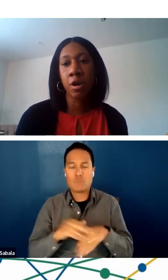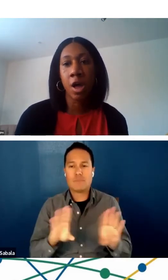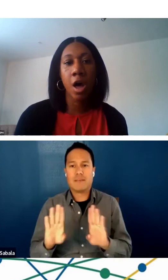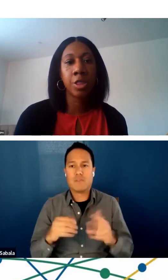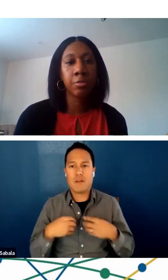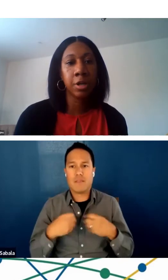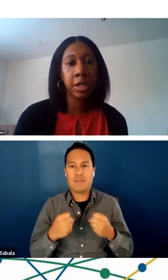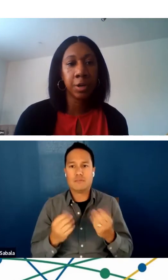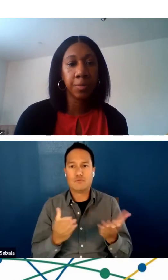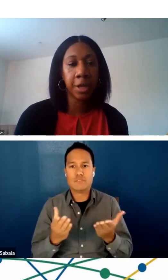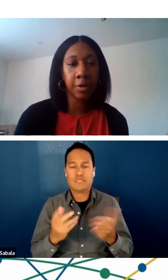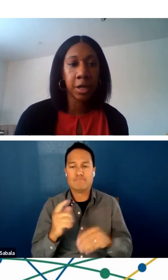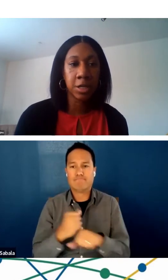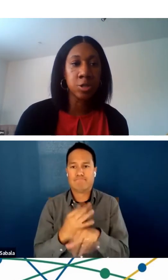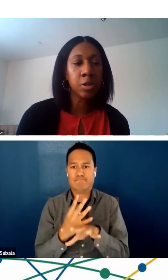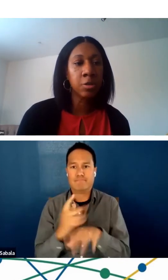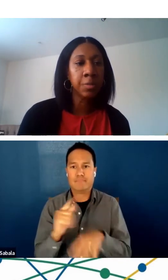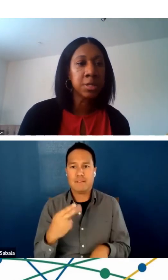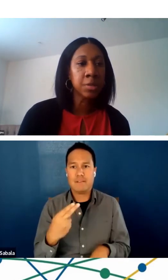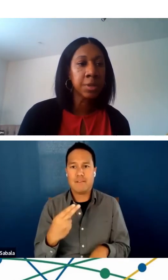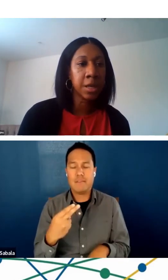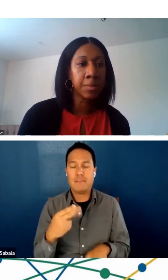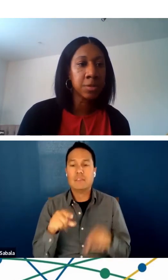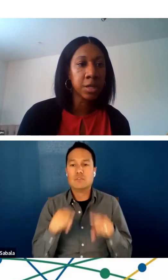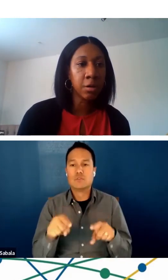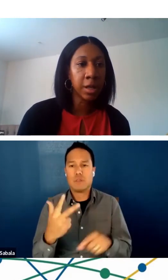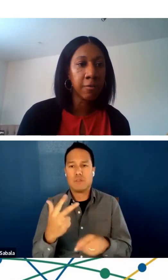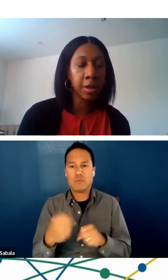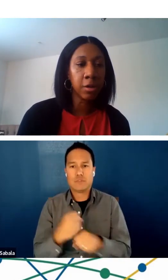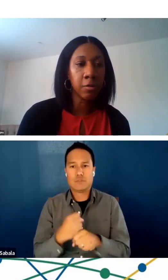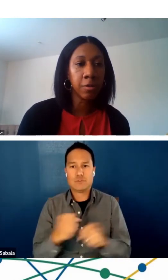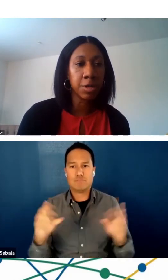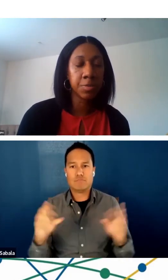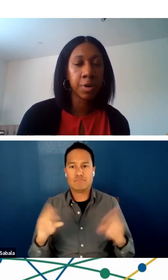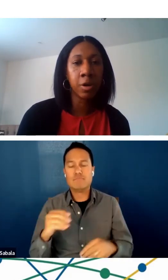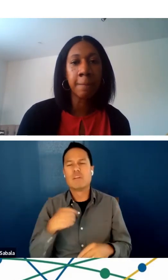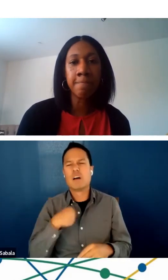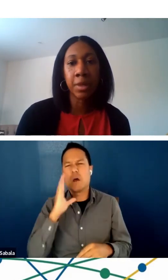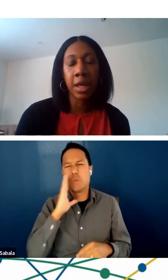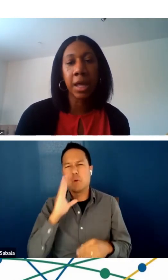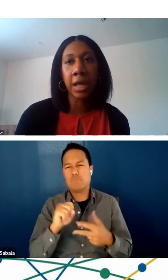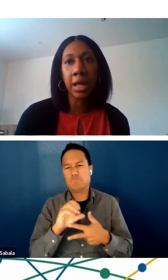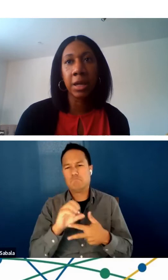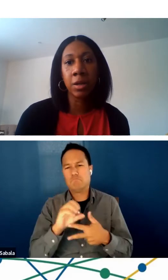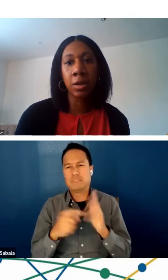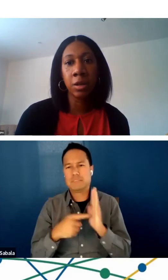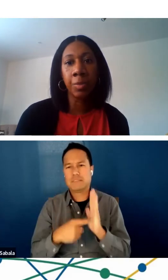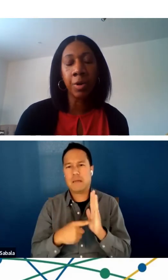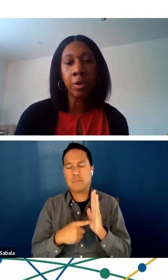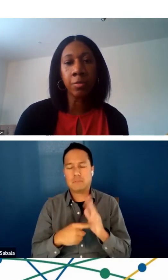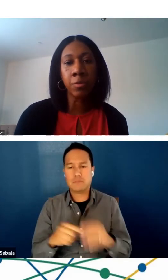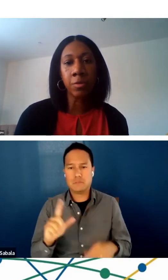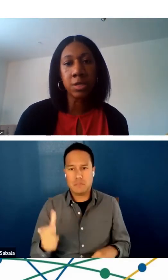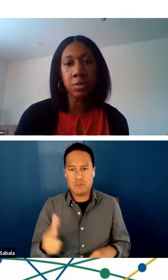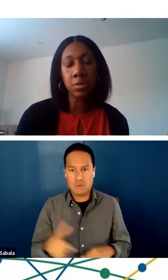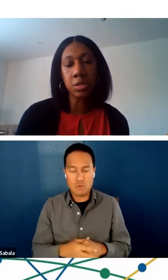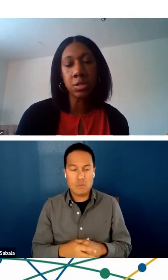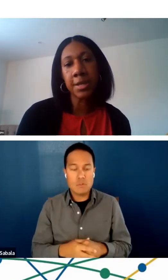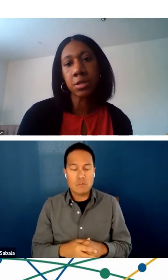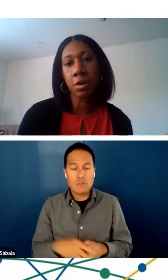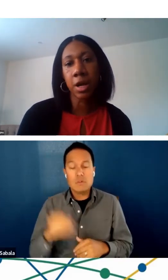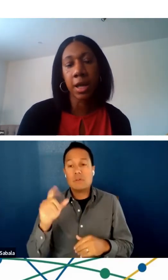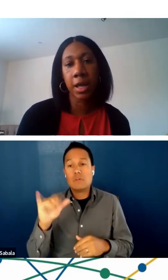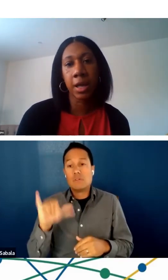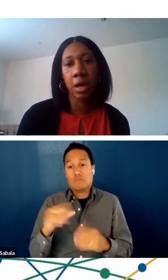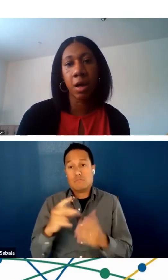over a three-year period. And so there will be some examples that I'll give later from this program. And the program is